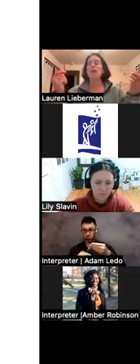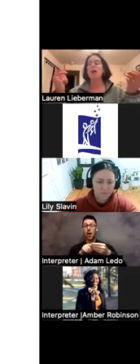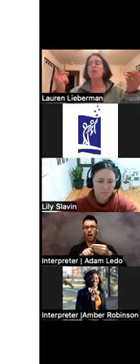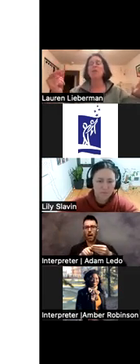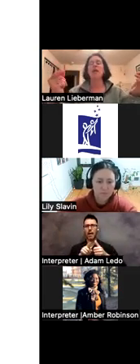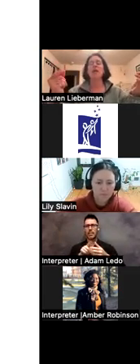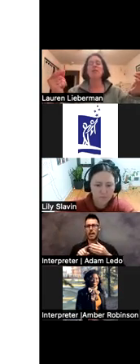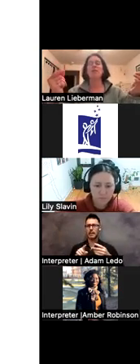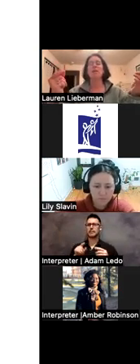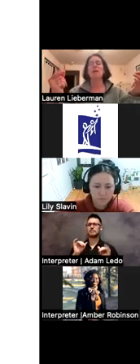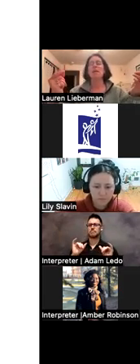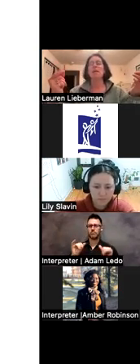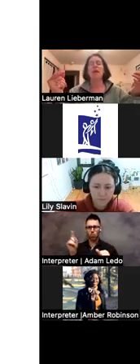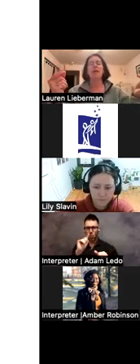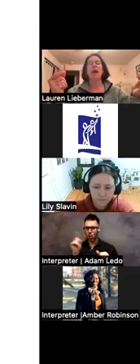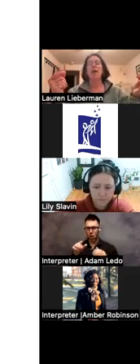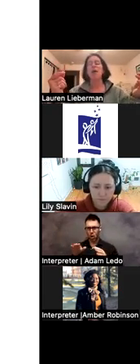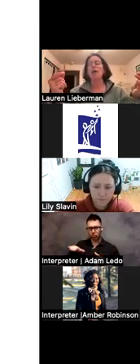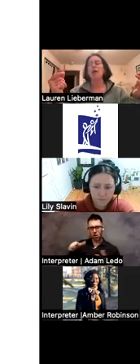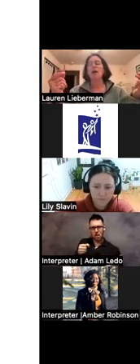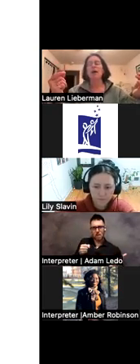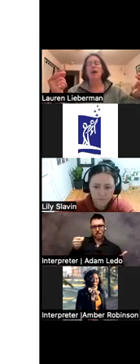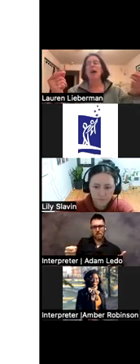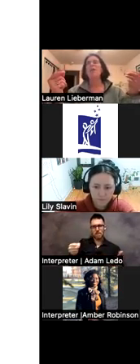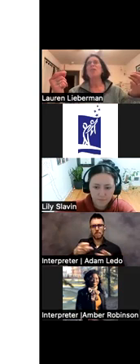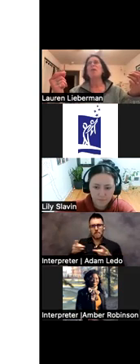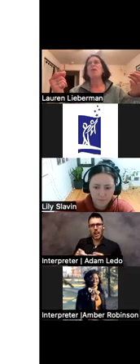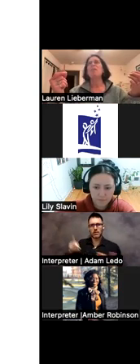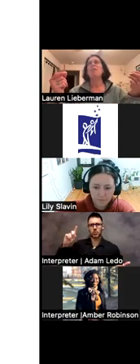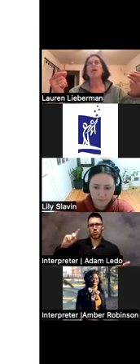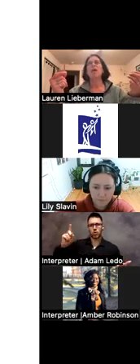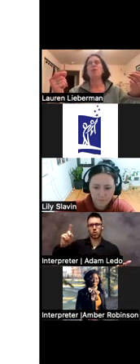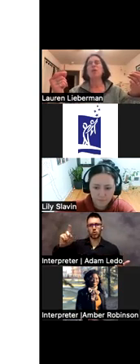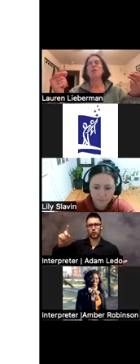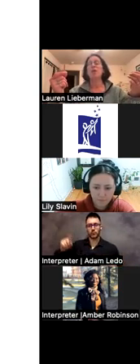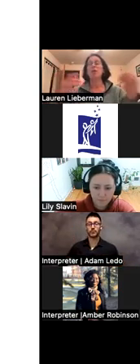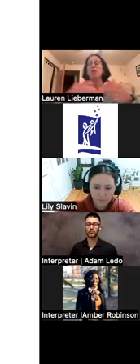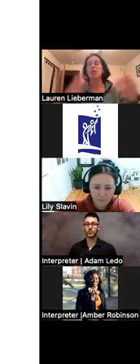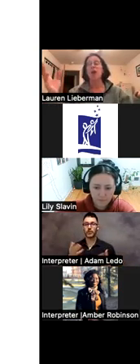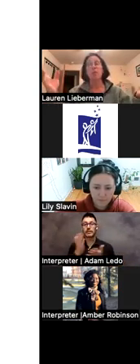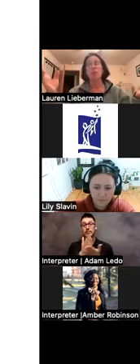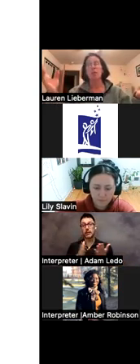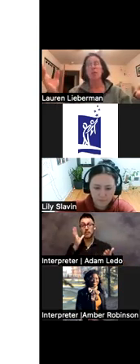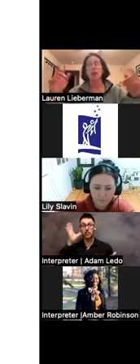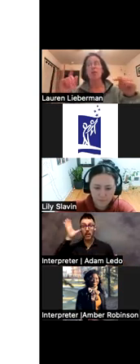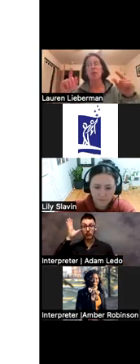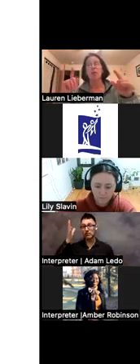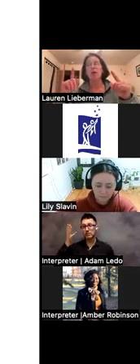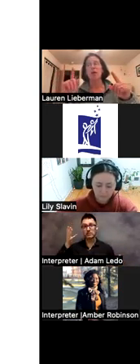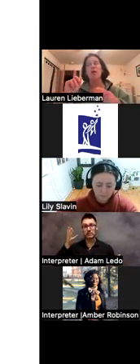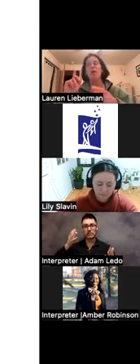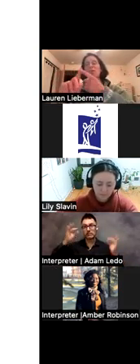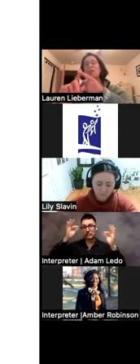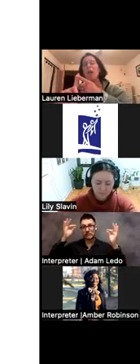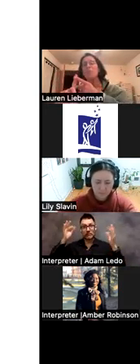should the child be placed. Now, I know some parents don't even know that there's an option. And I do want you